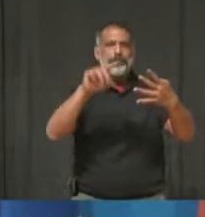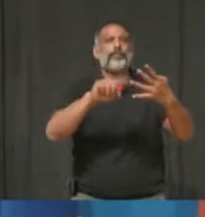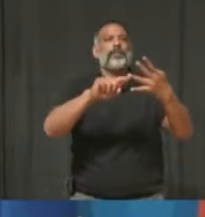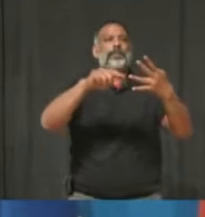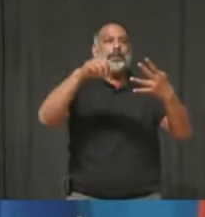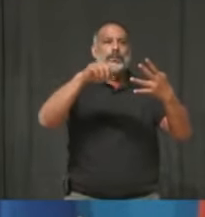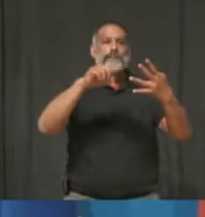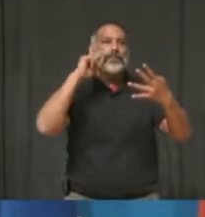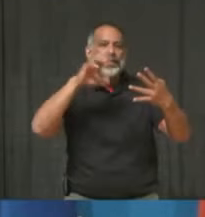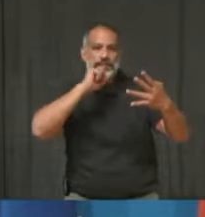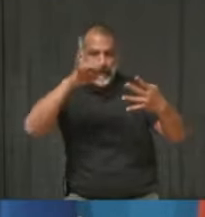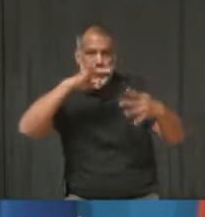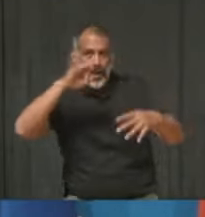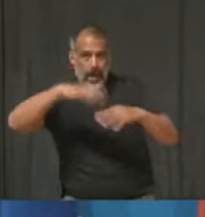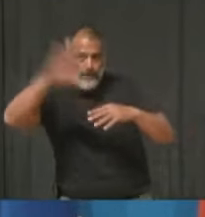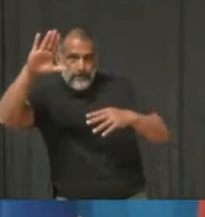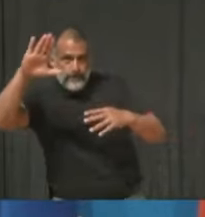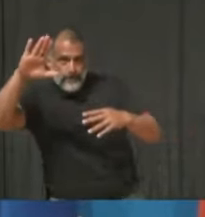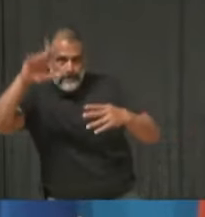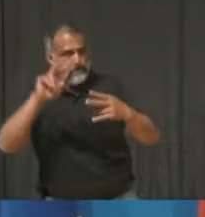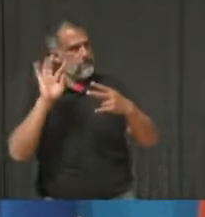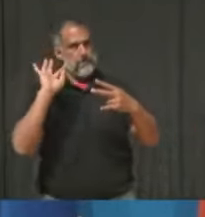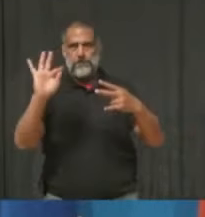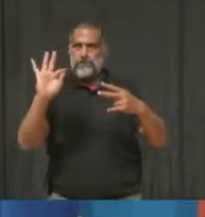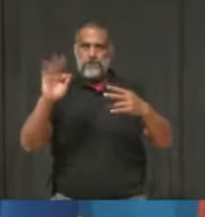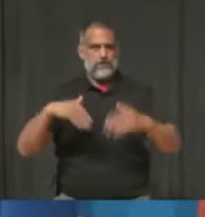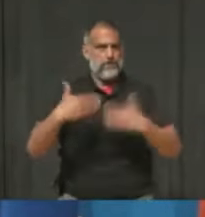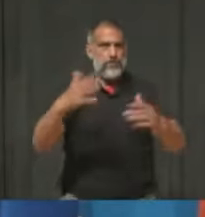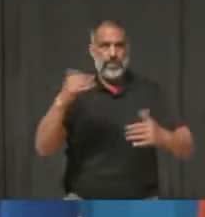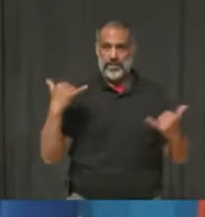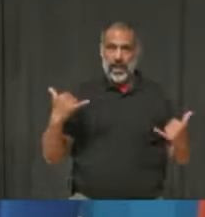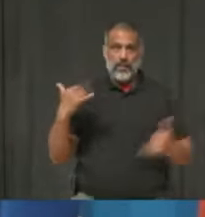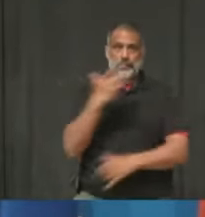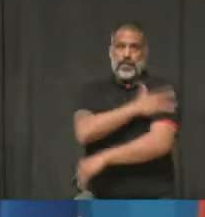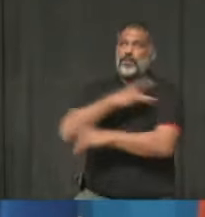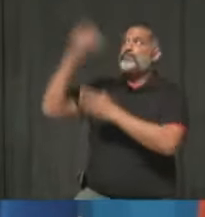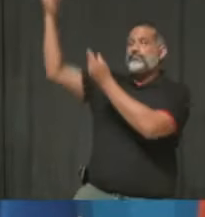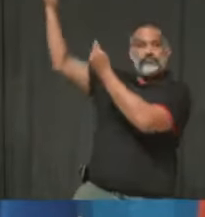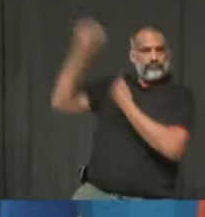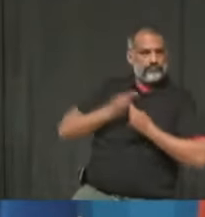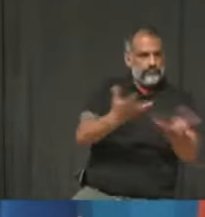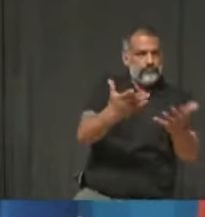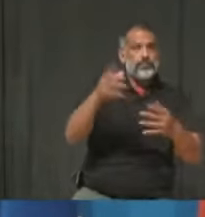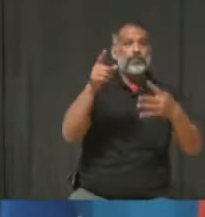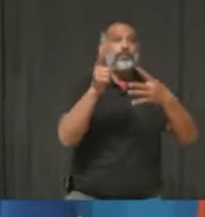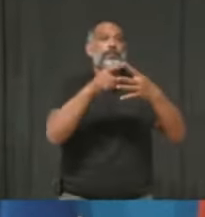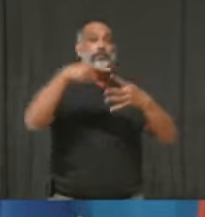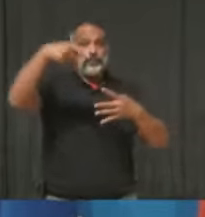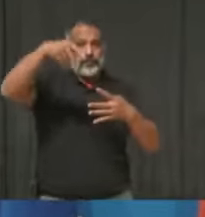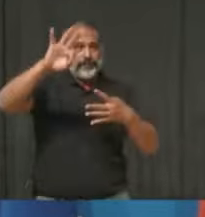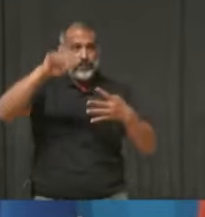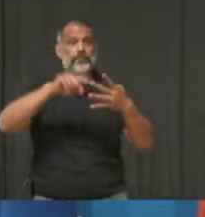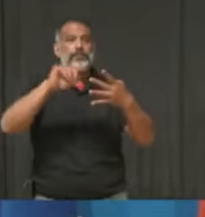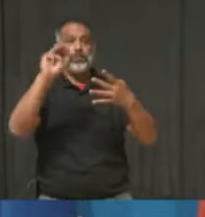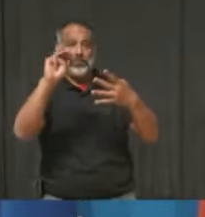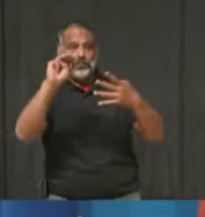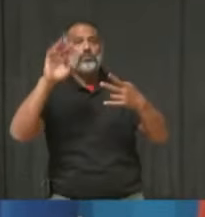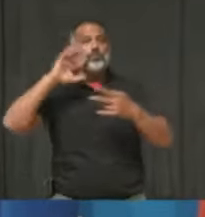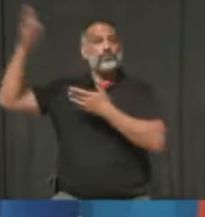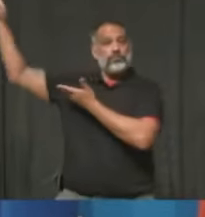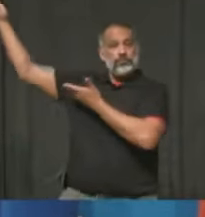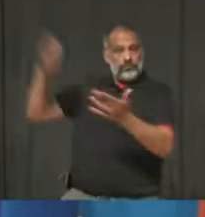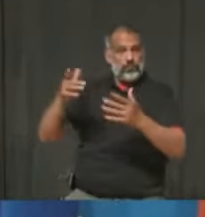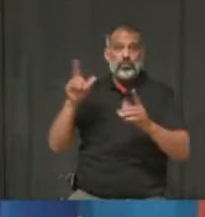older. And the province announced today that more doses of Pfizer and Moderna will be made available at